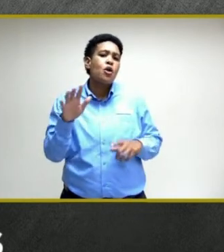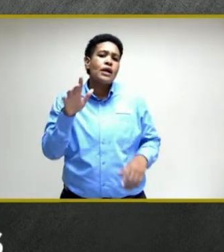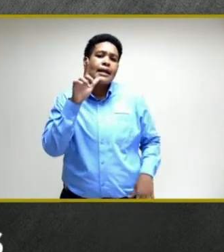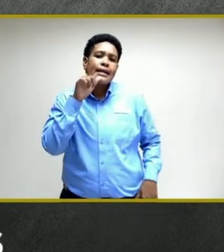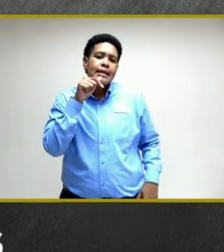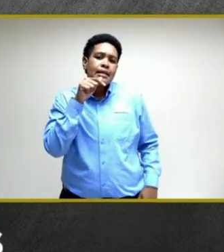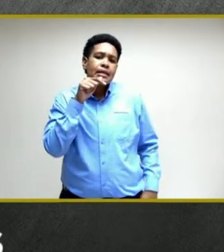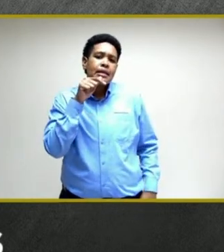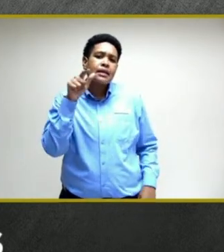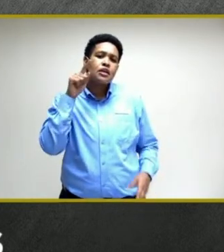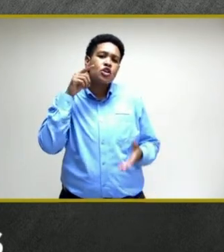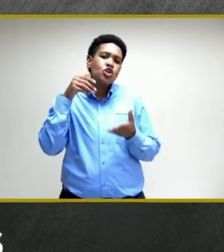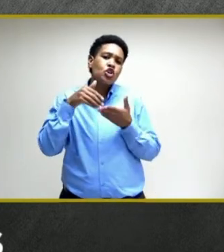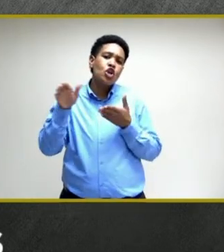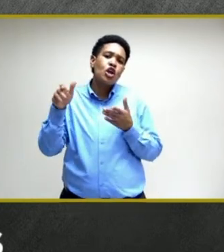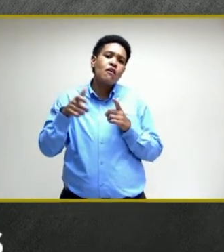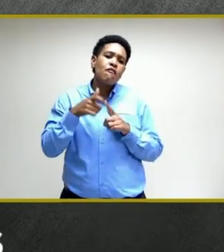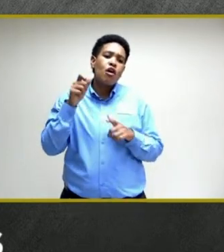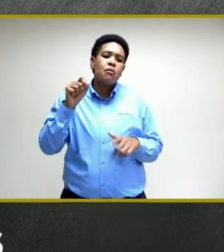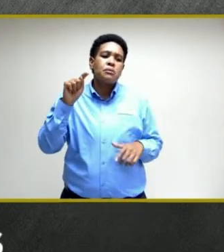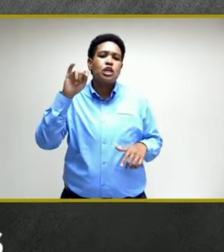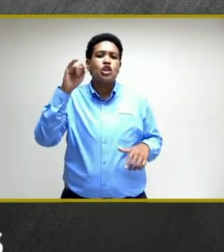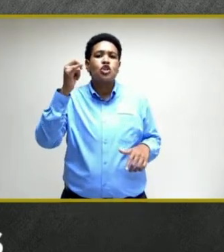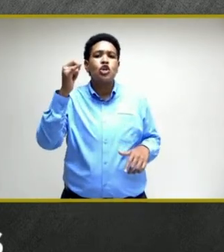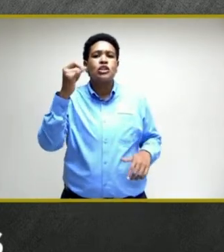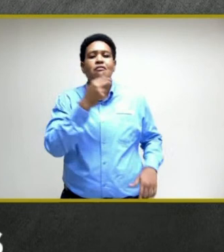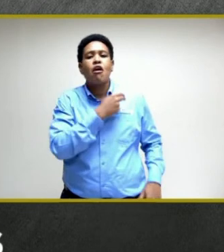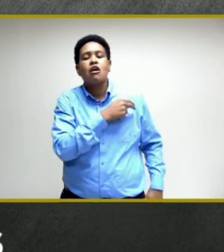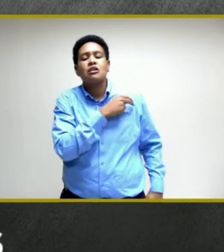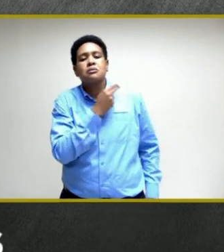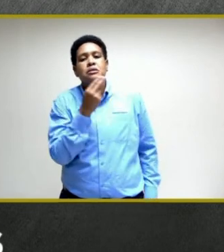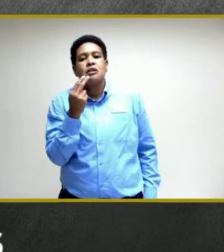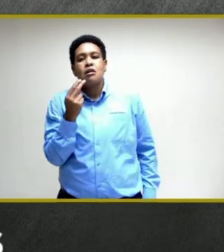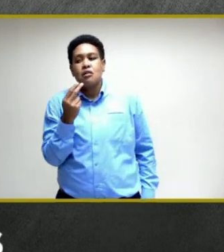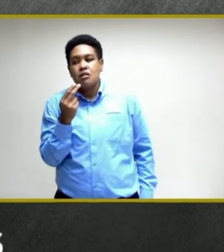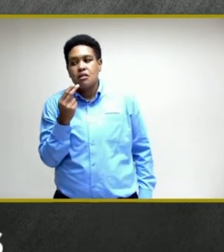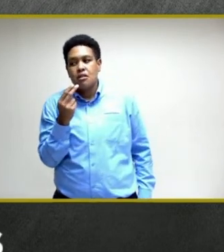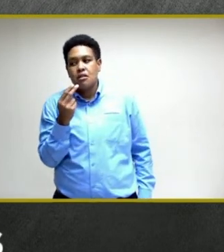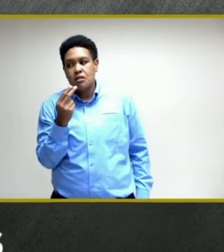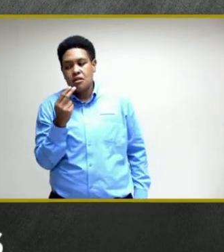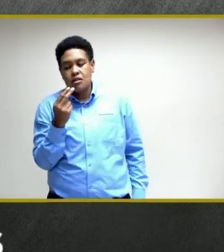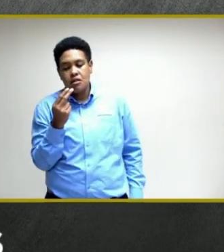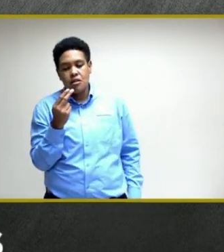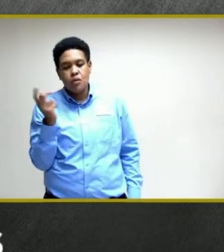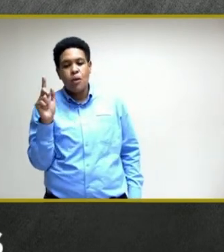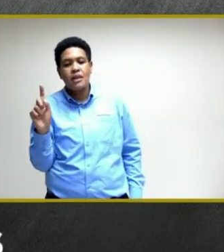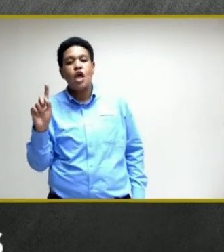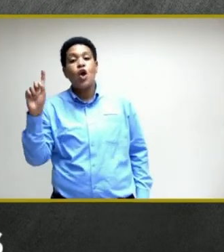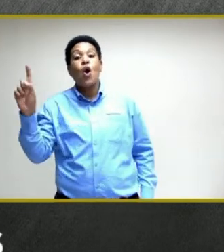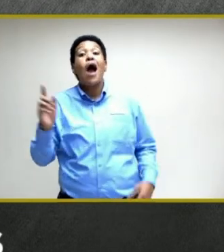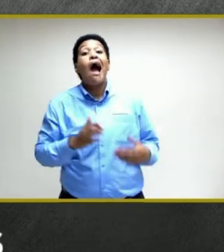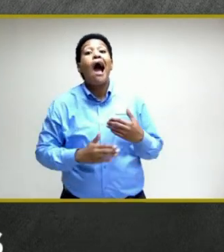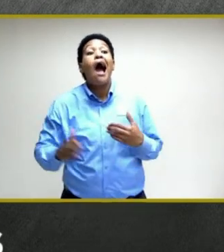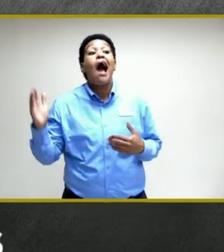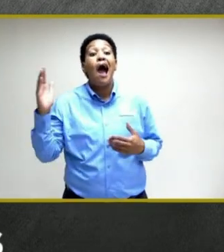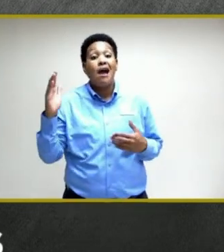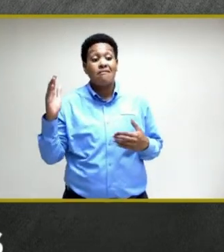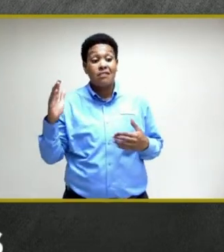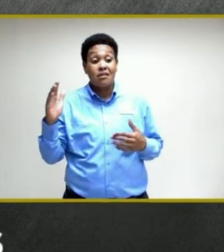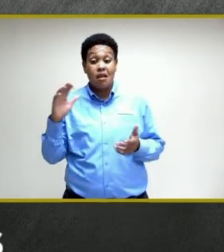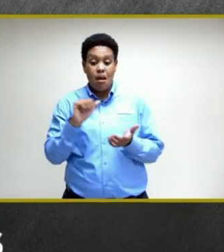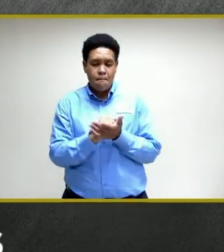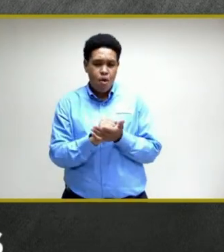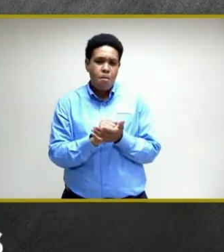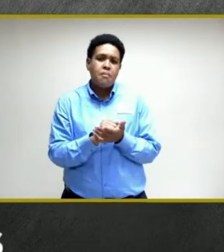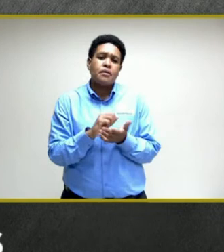in being turned away from the St. Joseph's Hospital where they went after filing their appointment